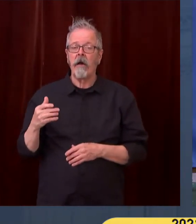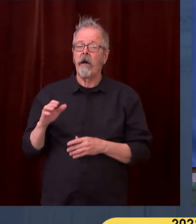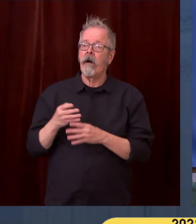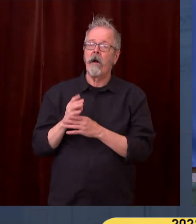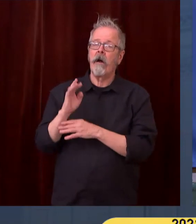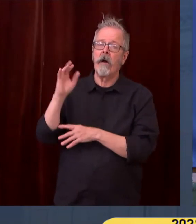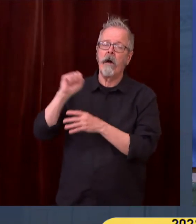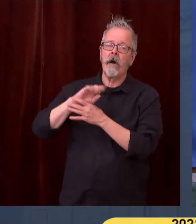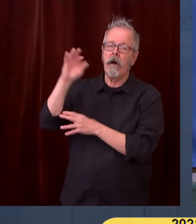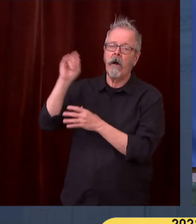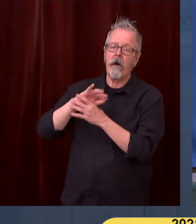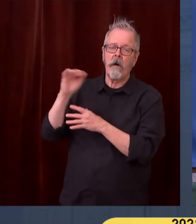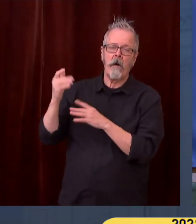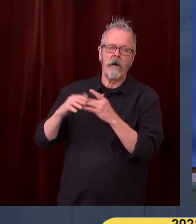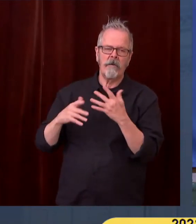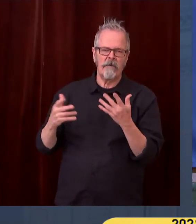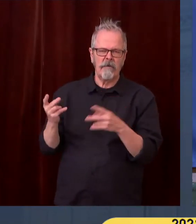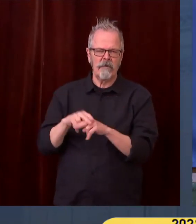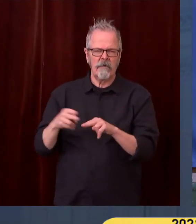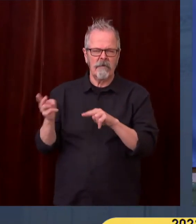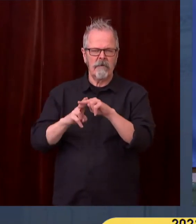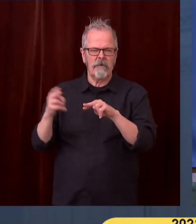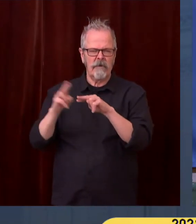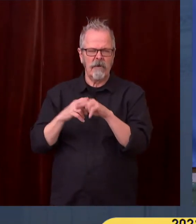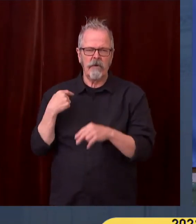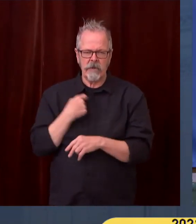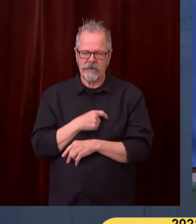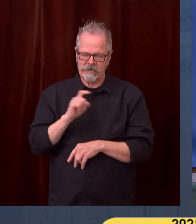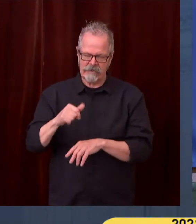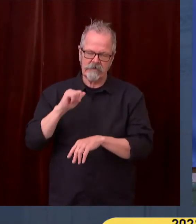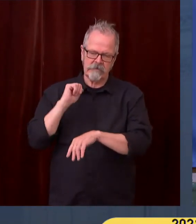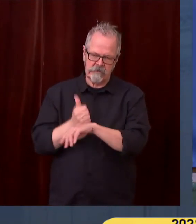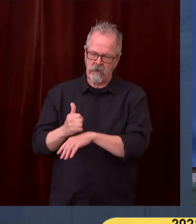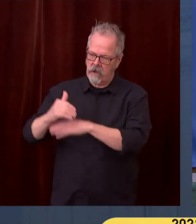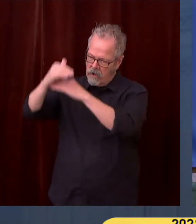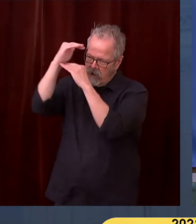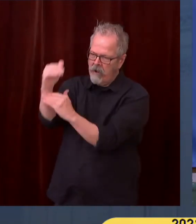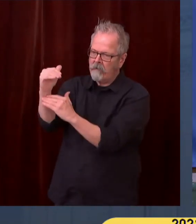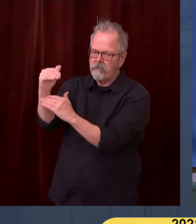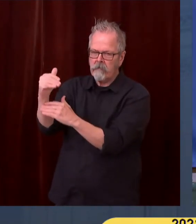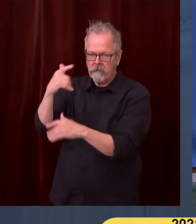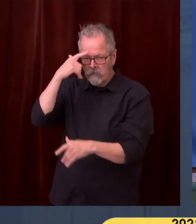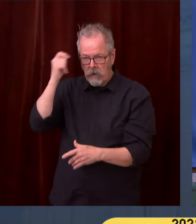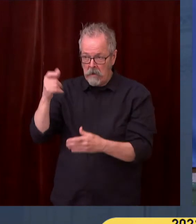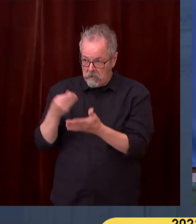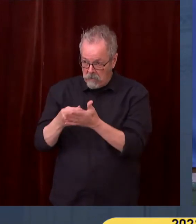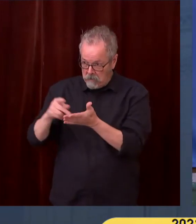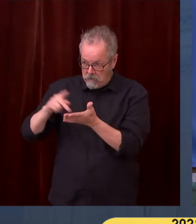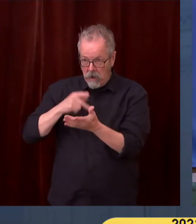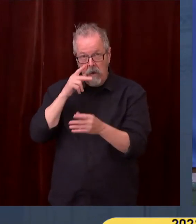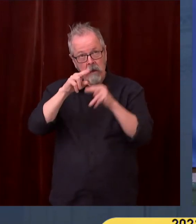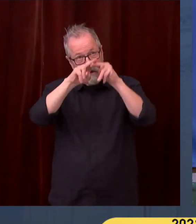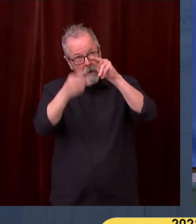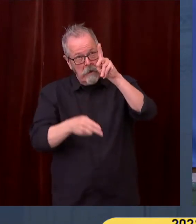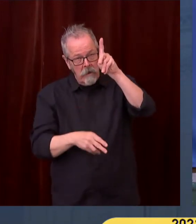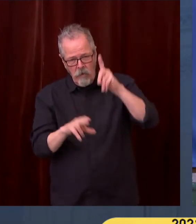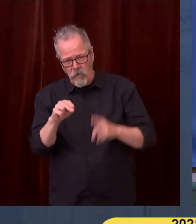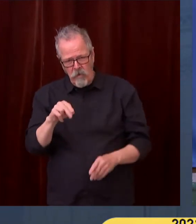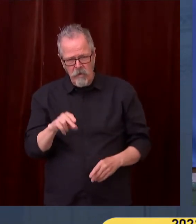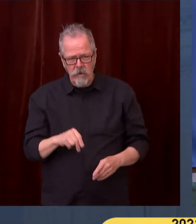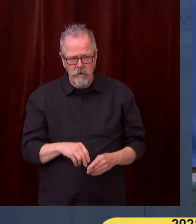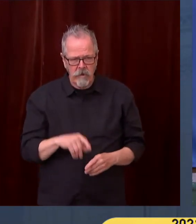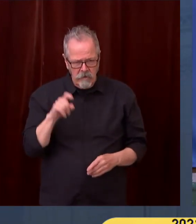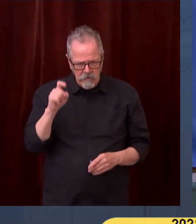which is the Climate Commitment Act, and that is the only bill that has that of the two that you mentioned. And that is very important to be able to